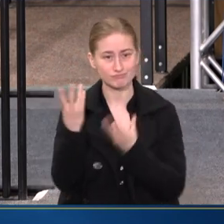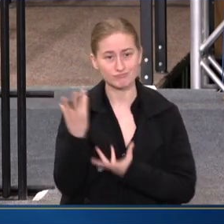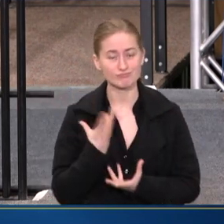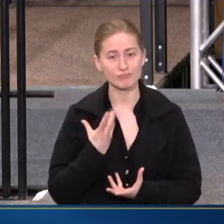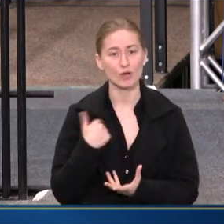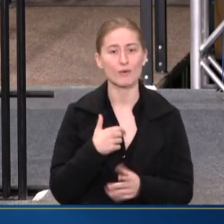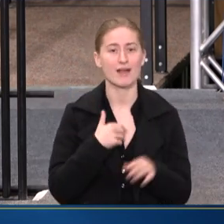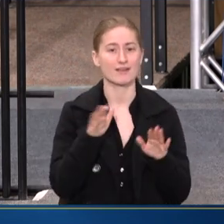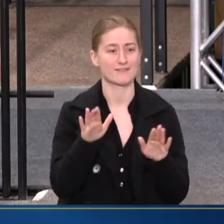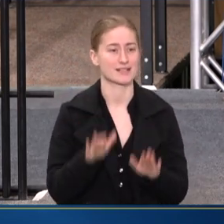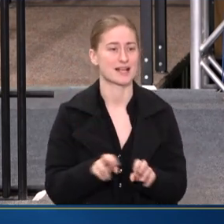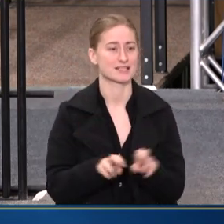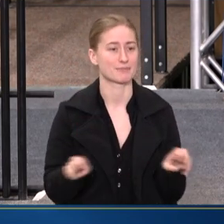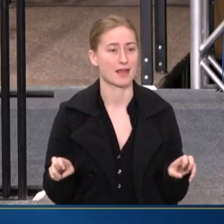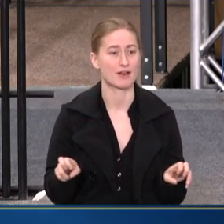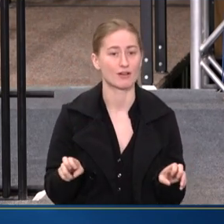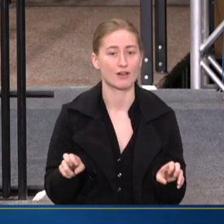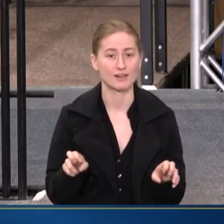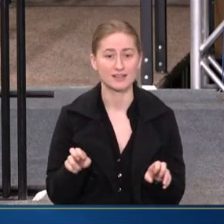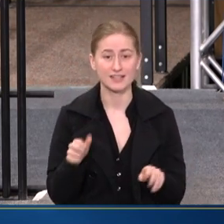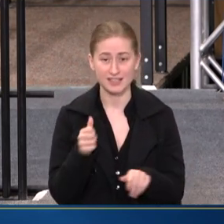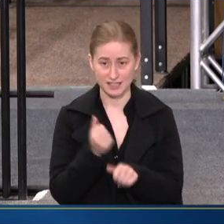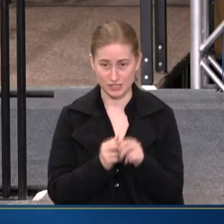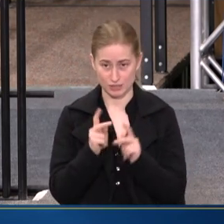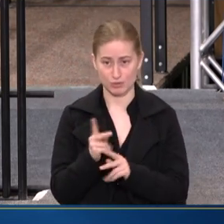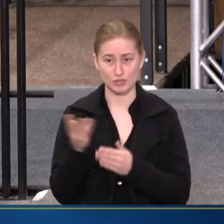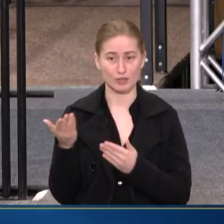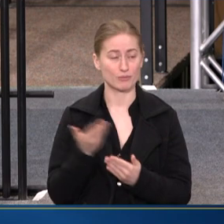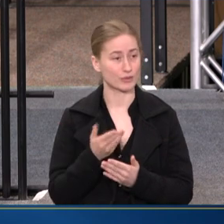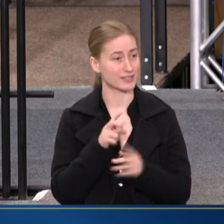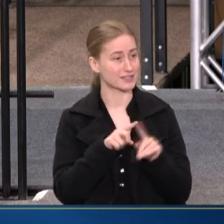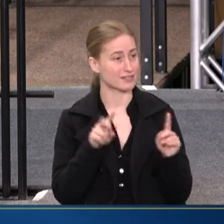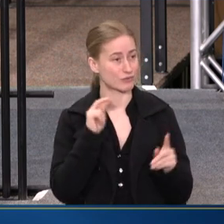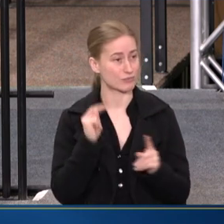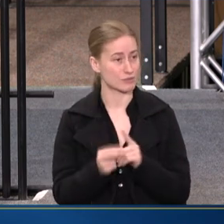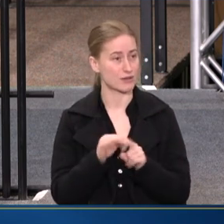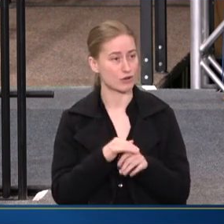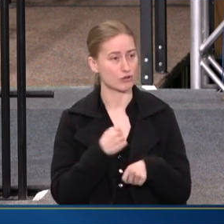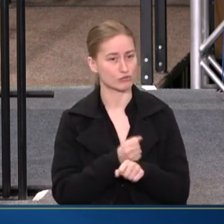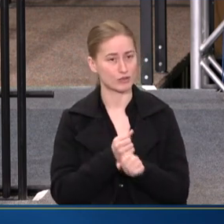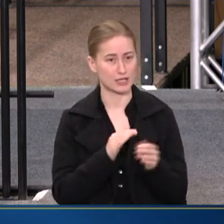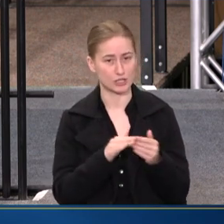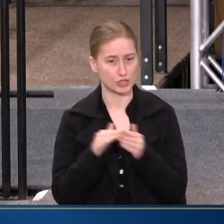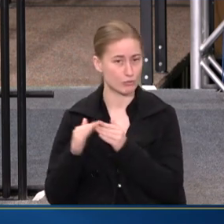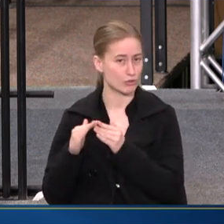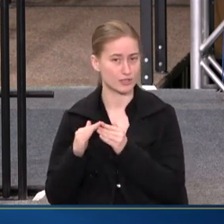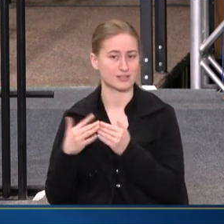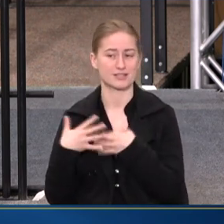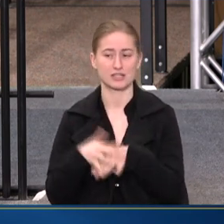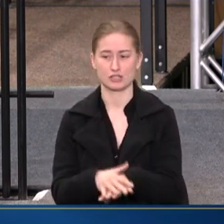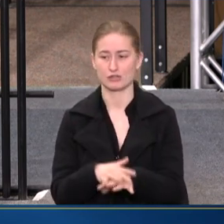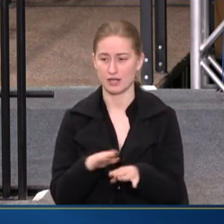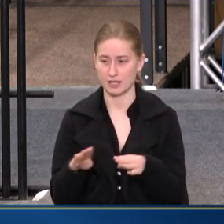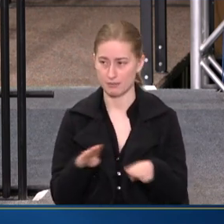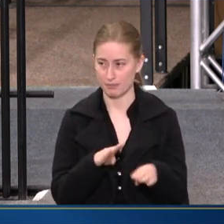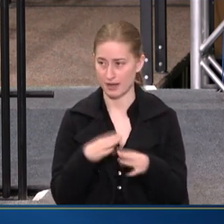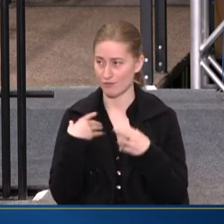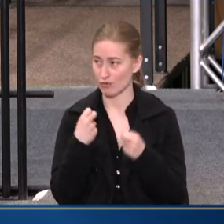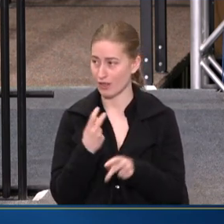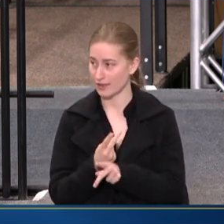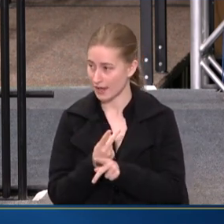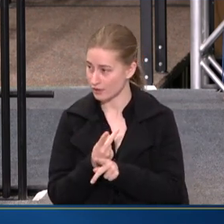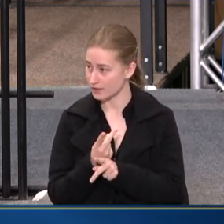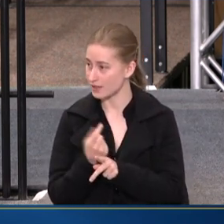FANTASTIC PANEL. EACH BRING A VERY DIFFERENT PERSPECTIVE ON CREATING COMMUNITY AND INTEGRATING BEHAVIORAL HEALTH CARE.